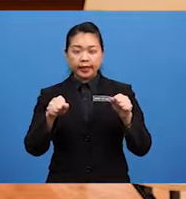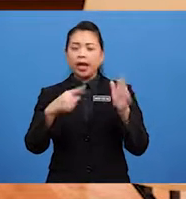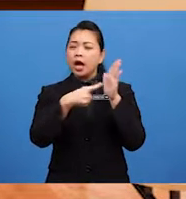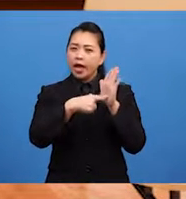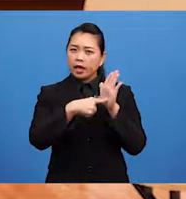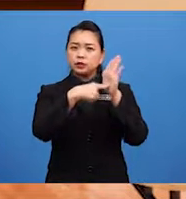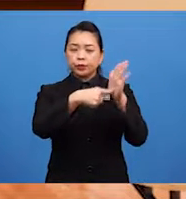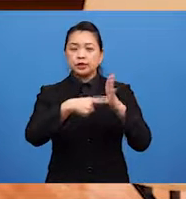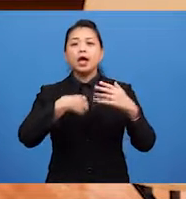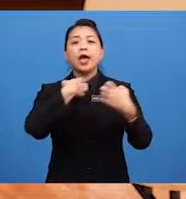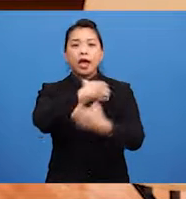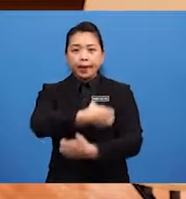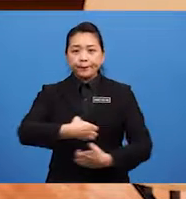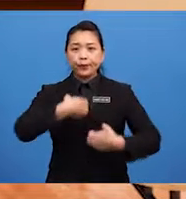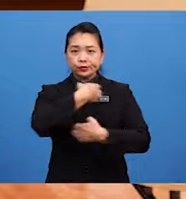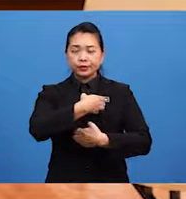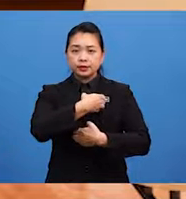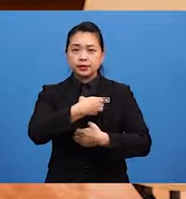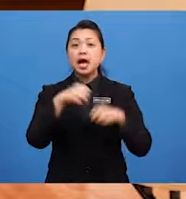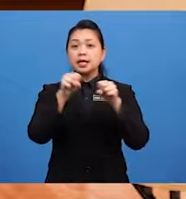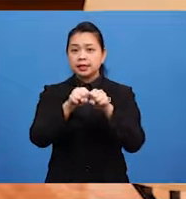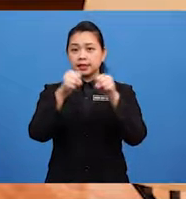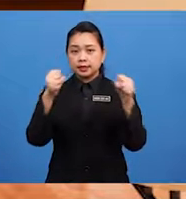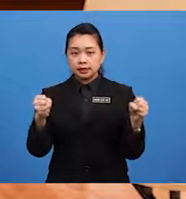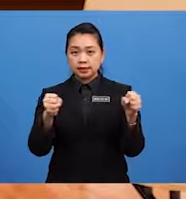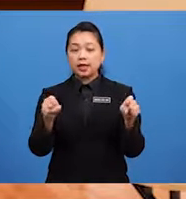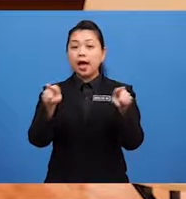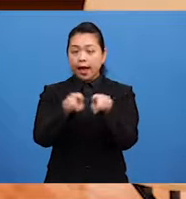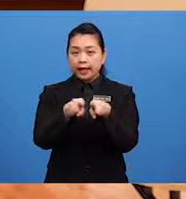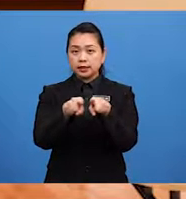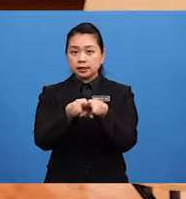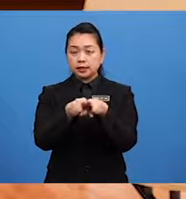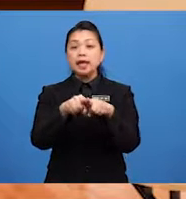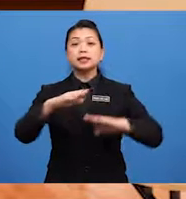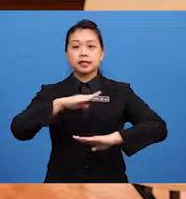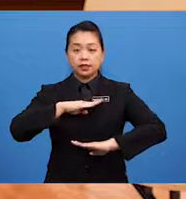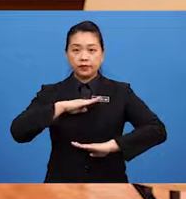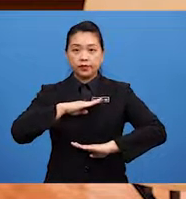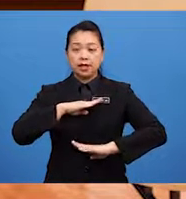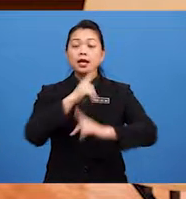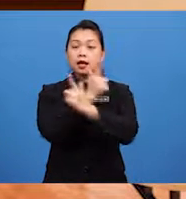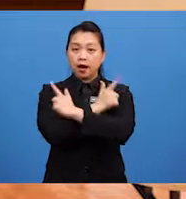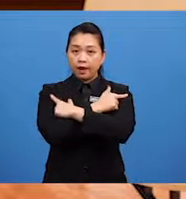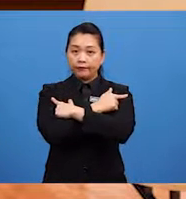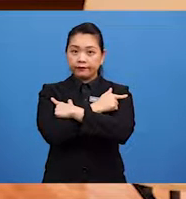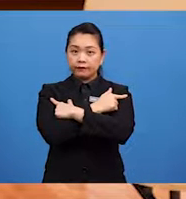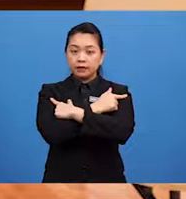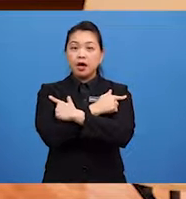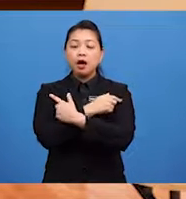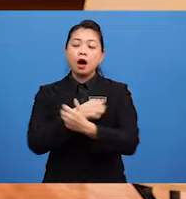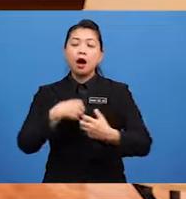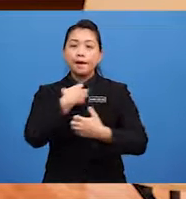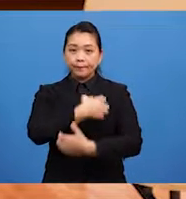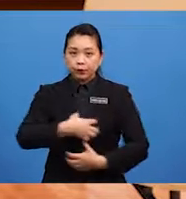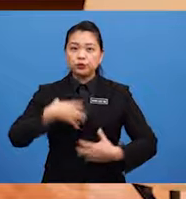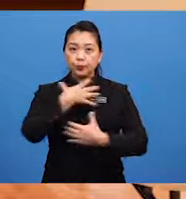emotions Emotions such as satisfaction, love, amusement,